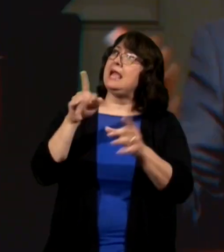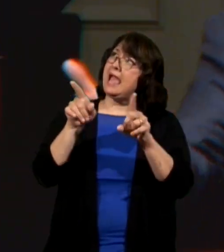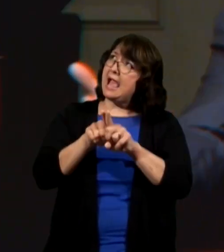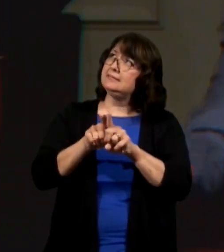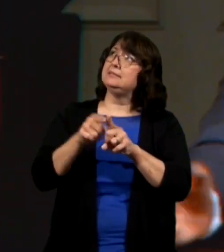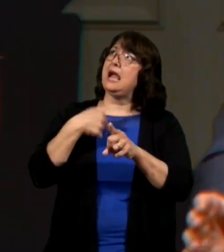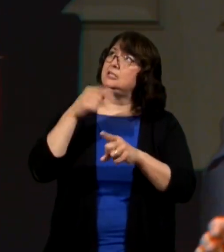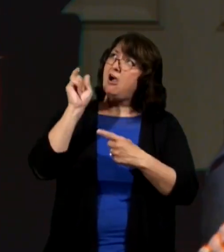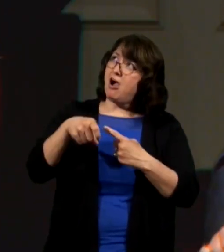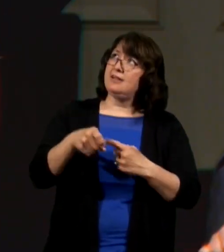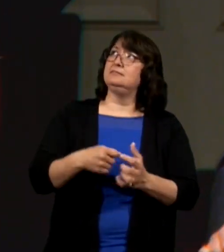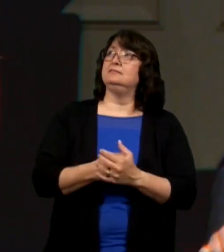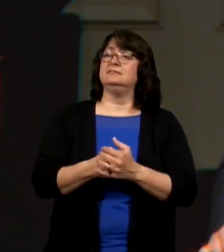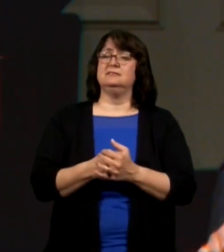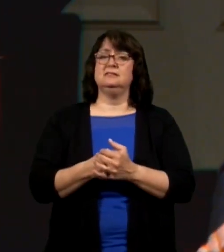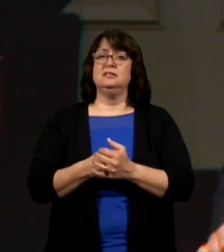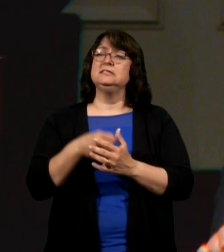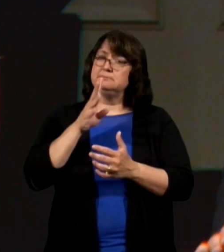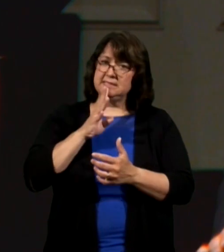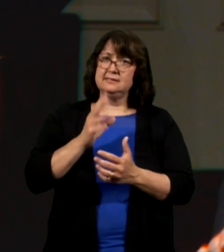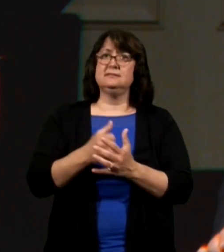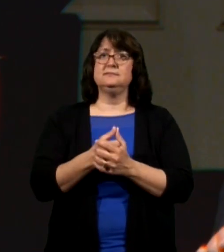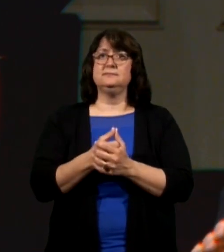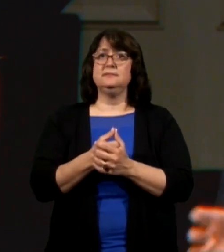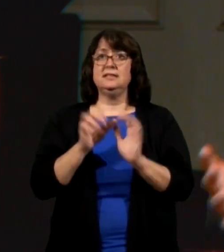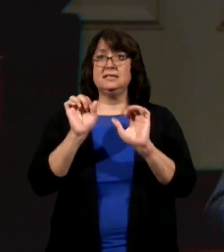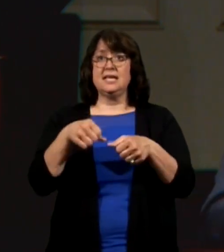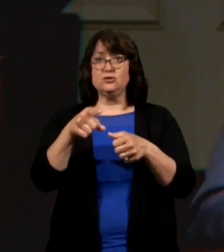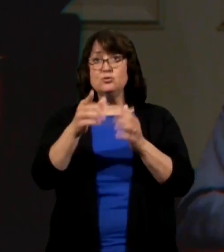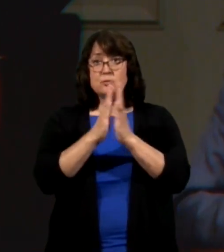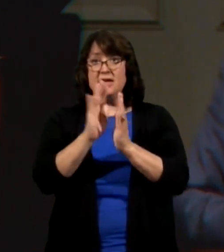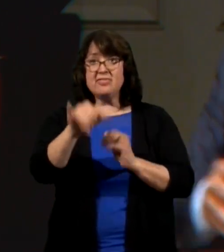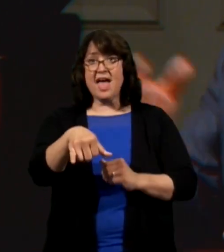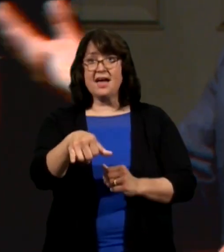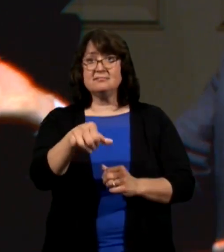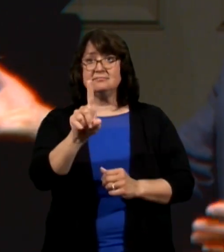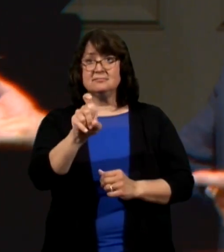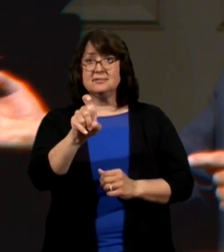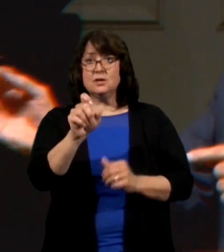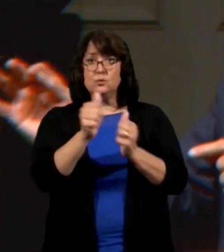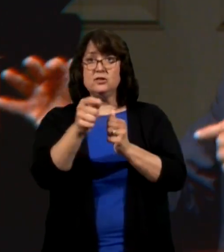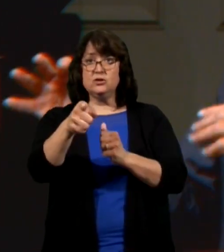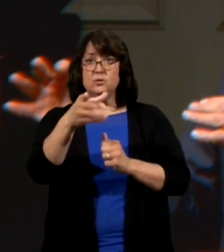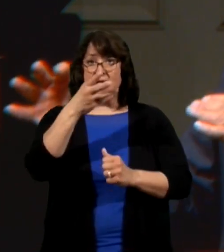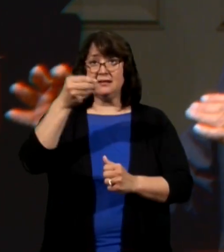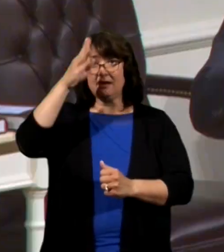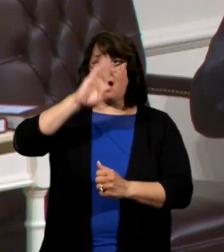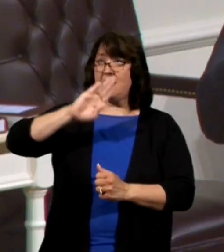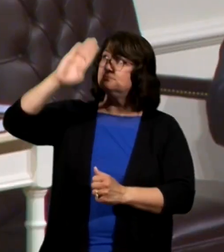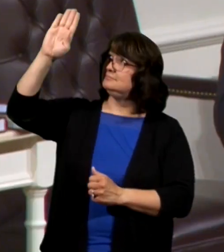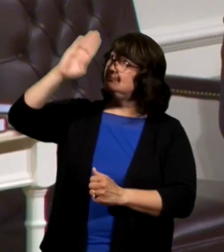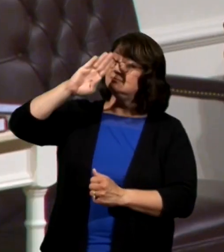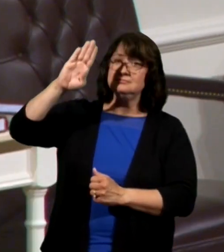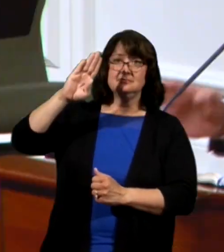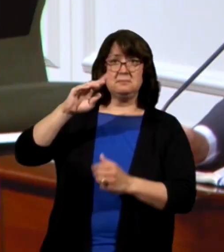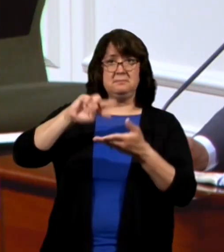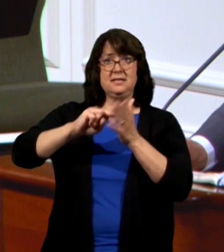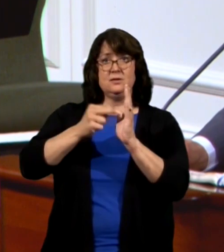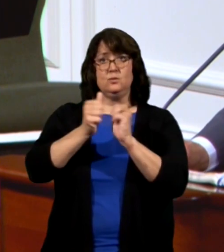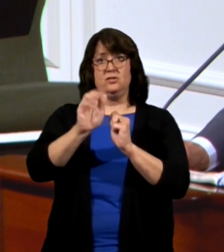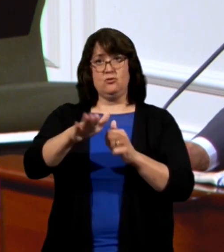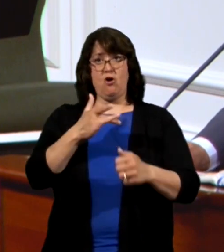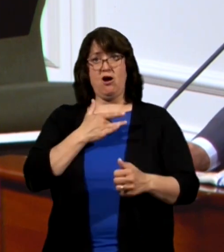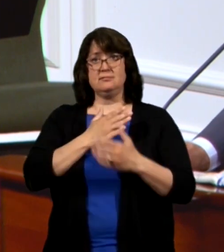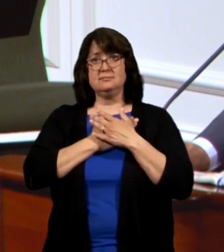I ought to speak could you pray a prayer like that between you and God and mean it with all your